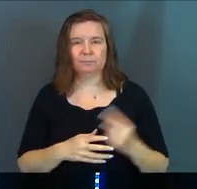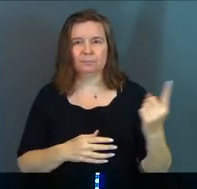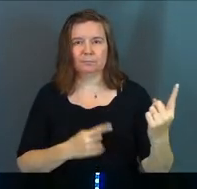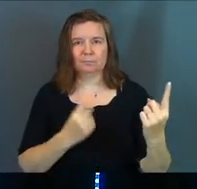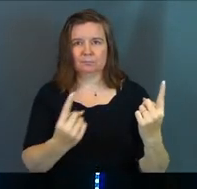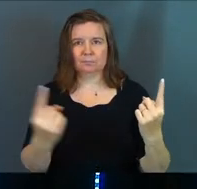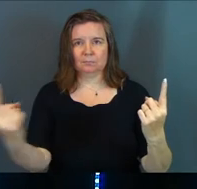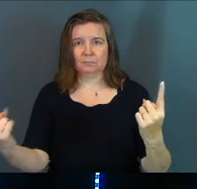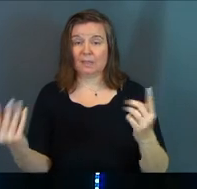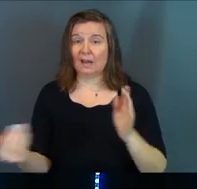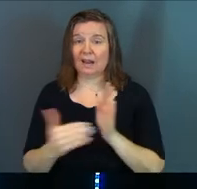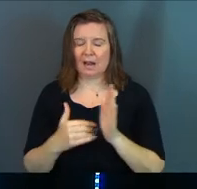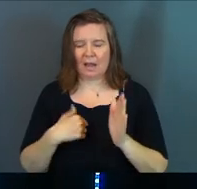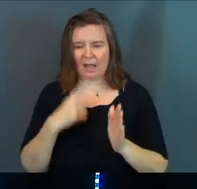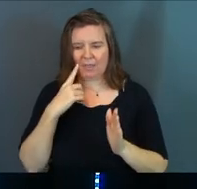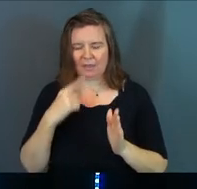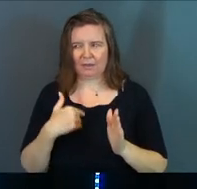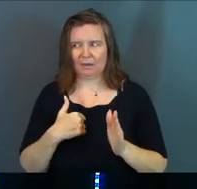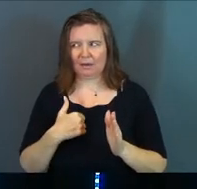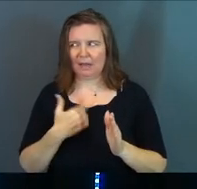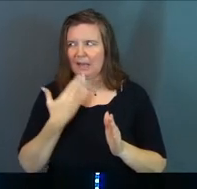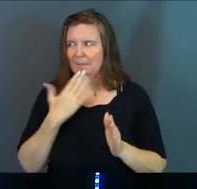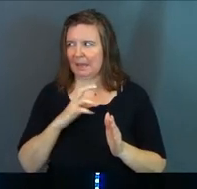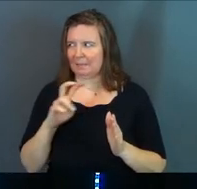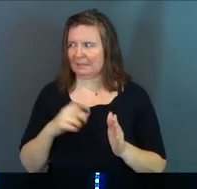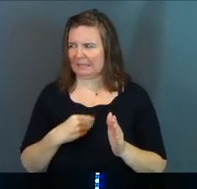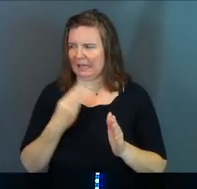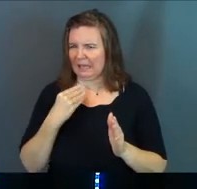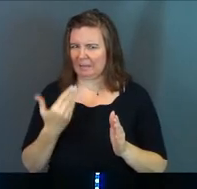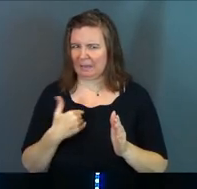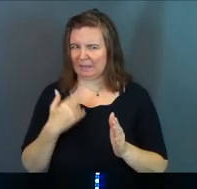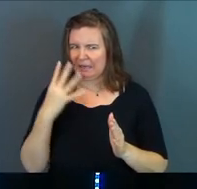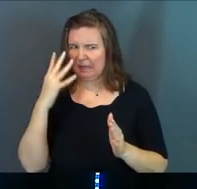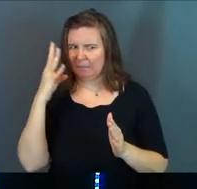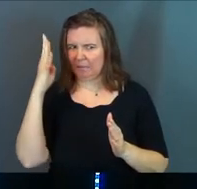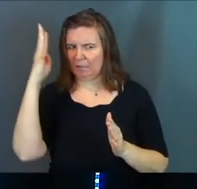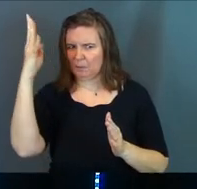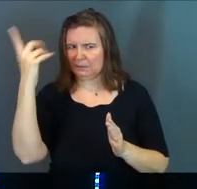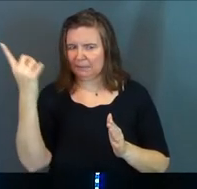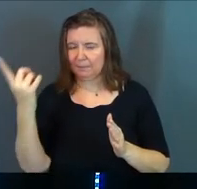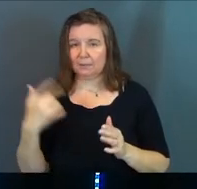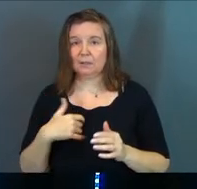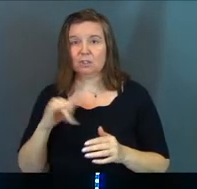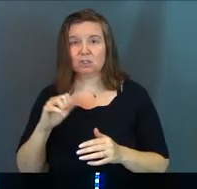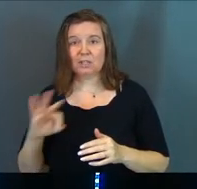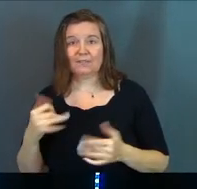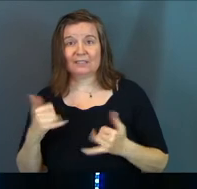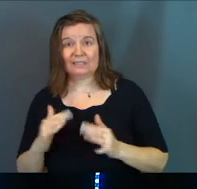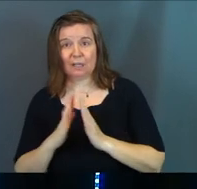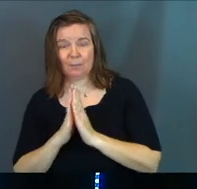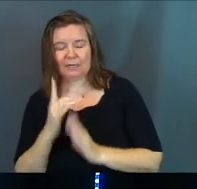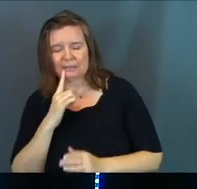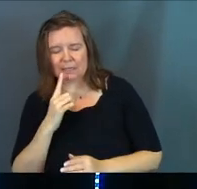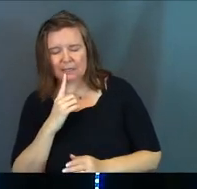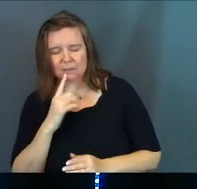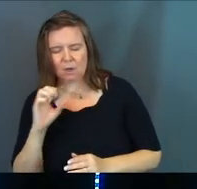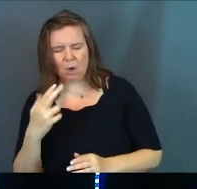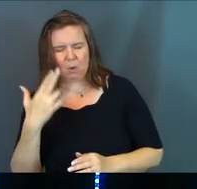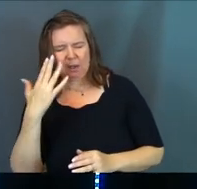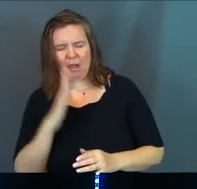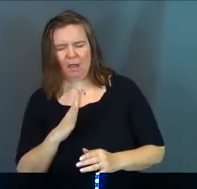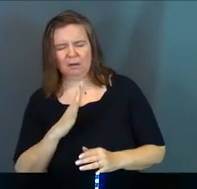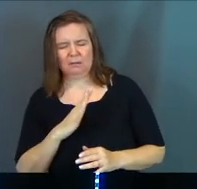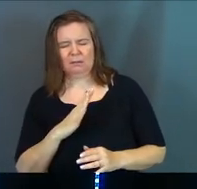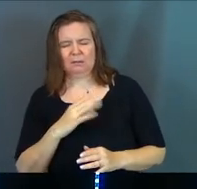And again, I think I had bad pizza, maybe, something like that. Jeff's still praying. He says, oh,